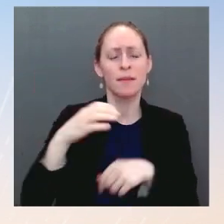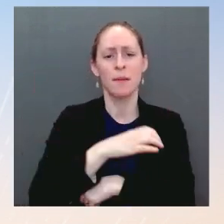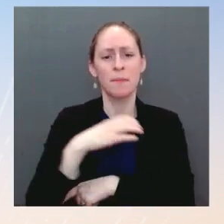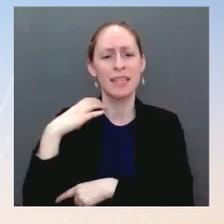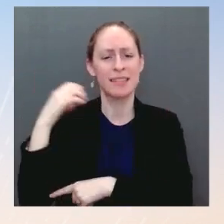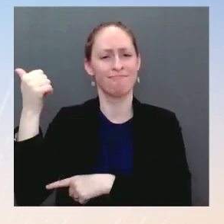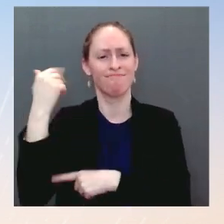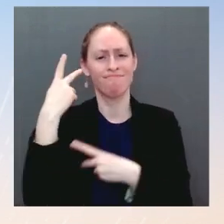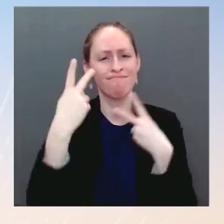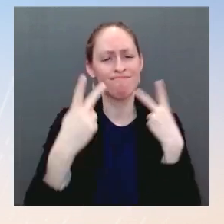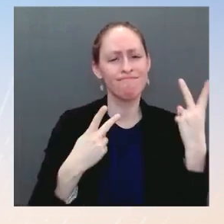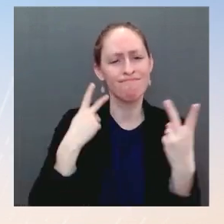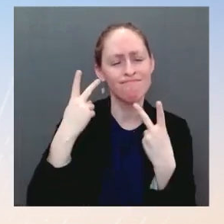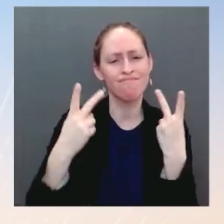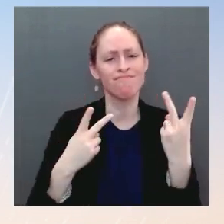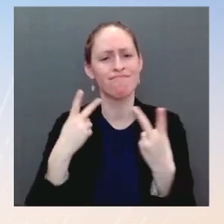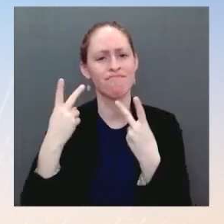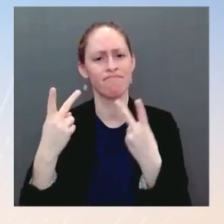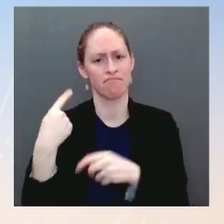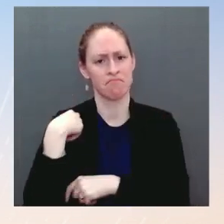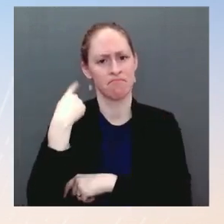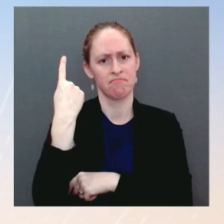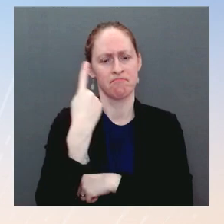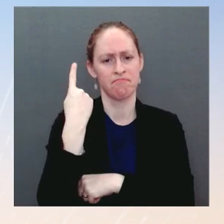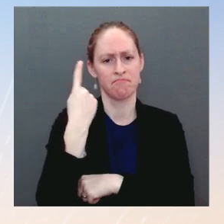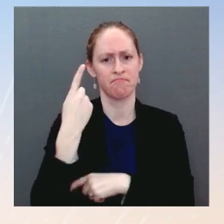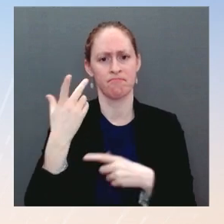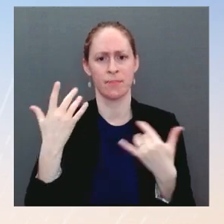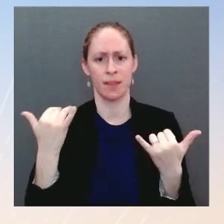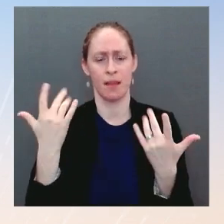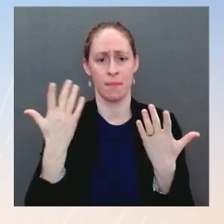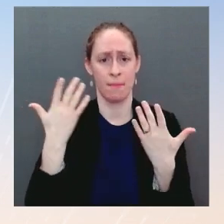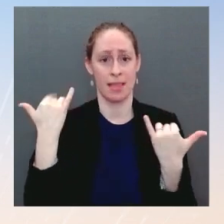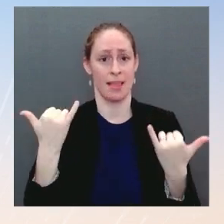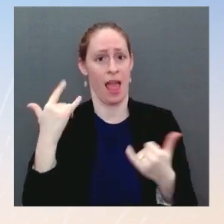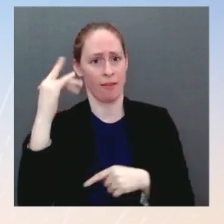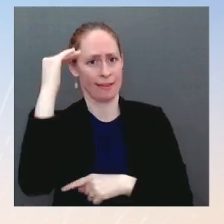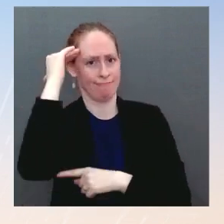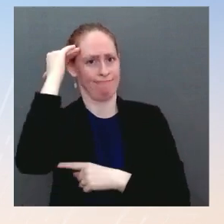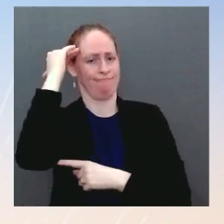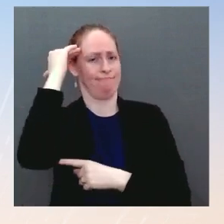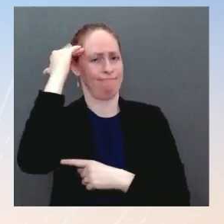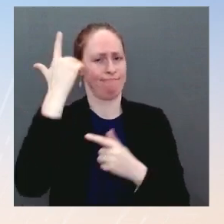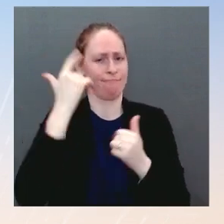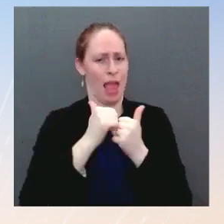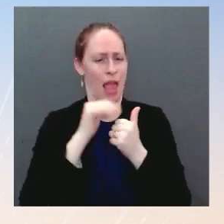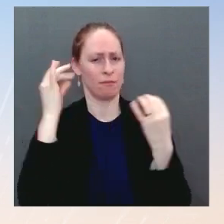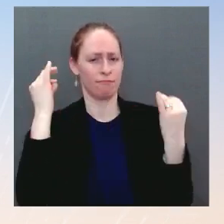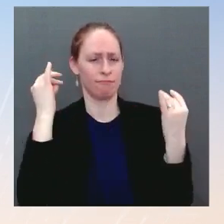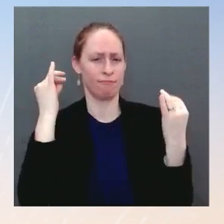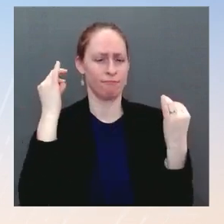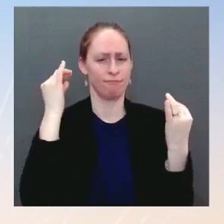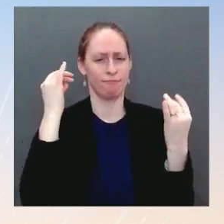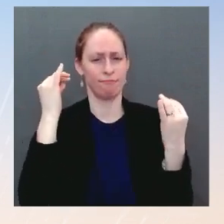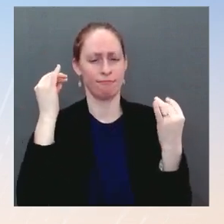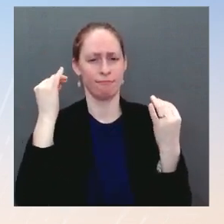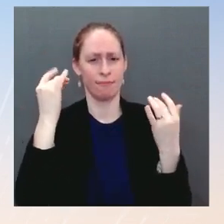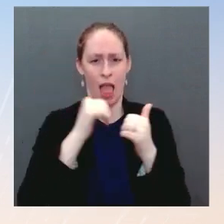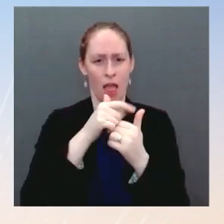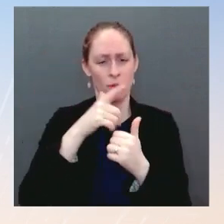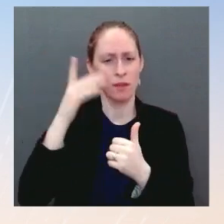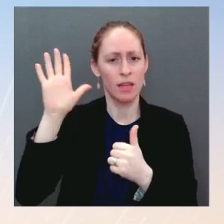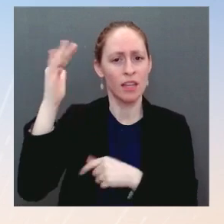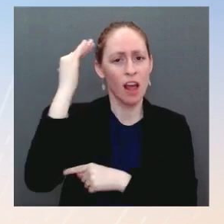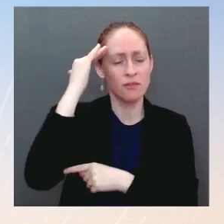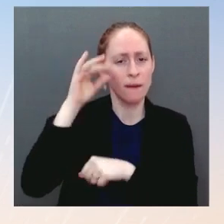comparing to past Presidents, what I can tell you he brings to the role is an appreciation for the solemn importance